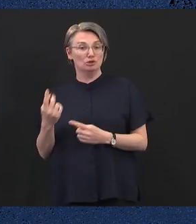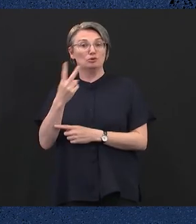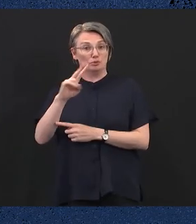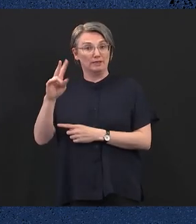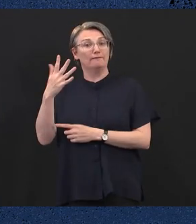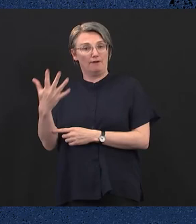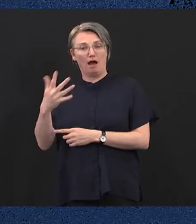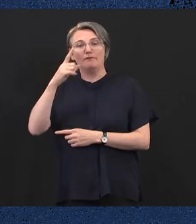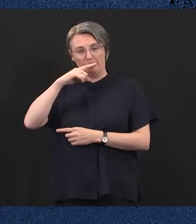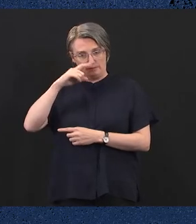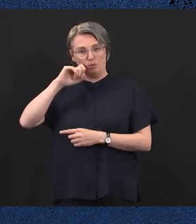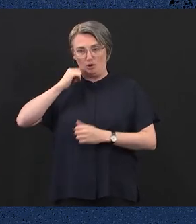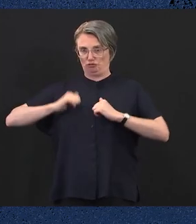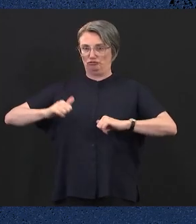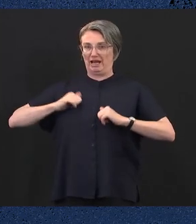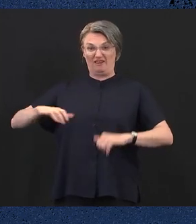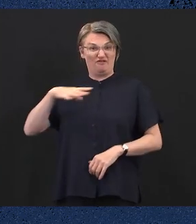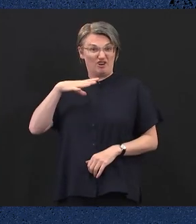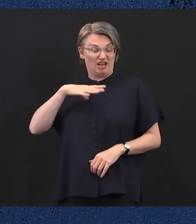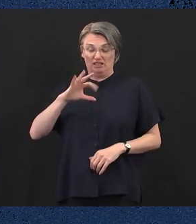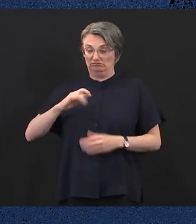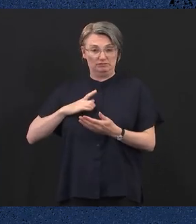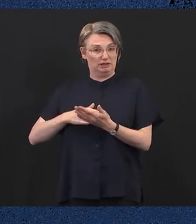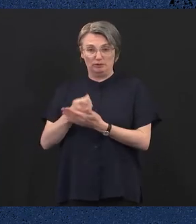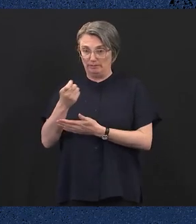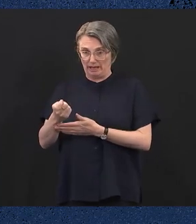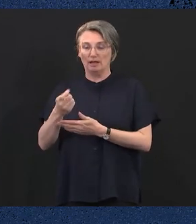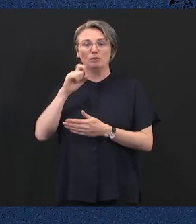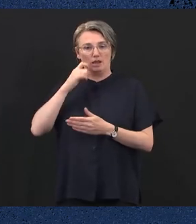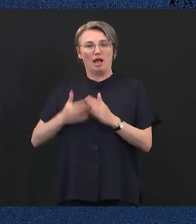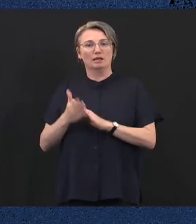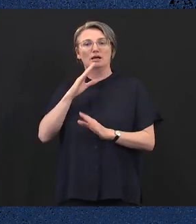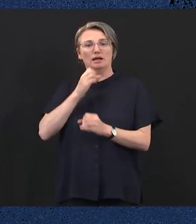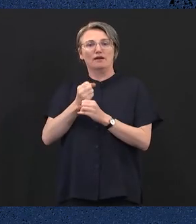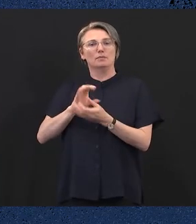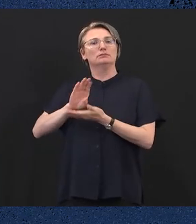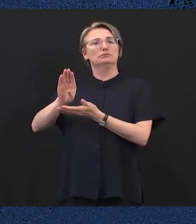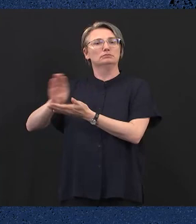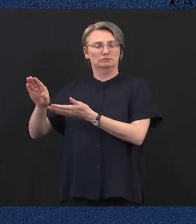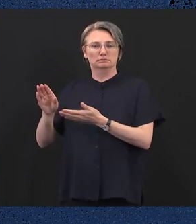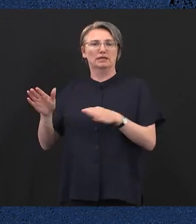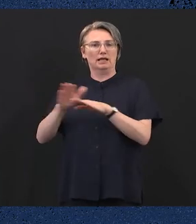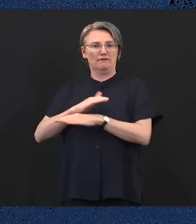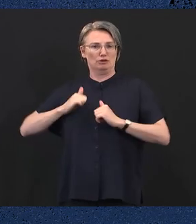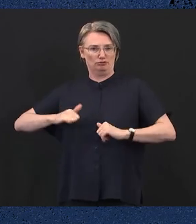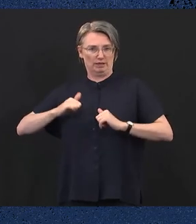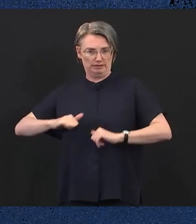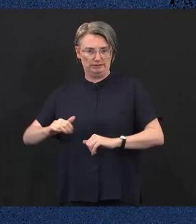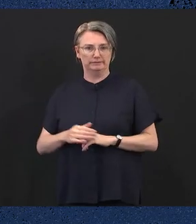practitioners trained for free through government provided scholarships and on the road by 2026.